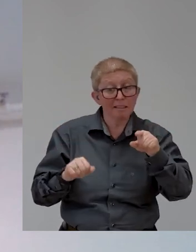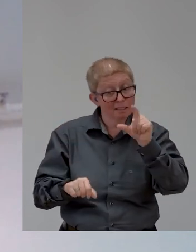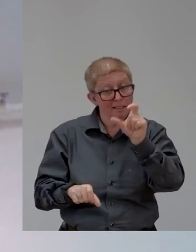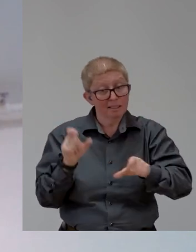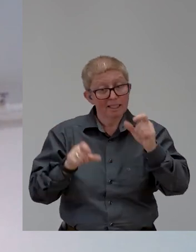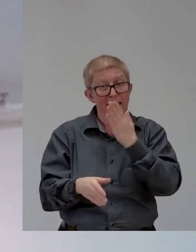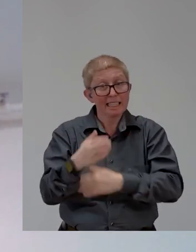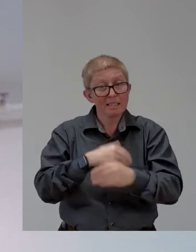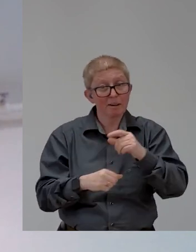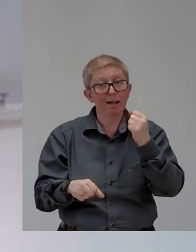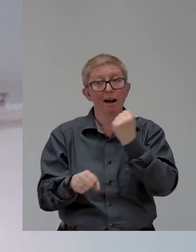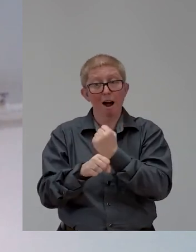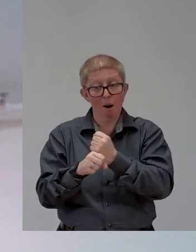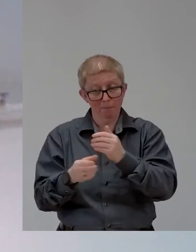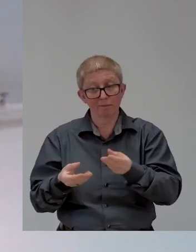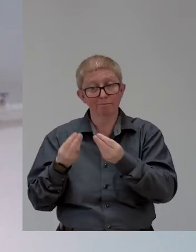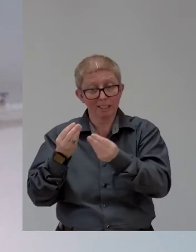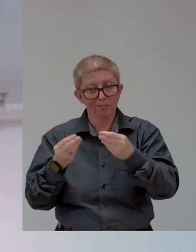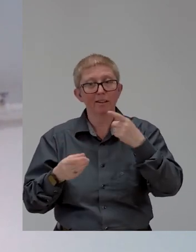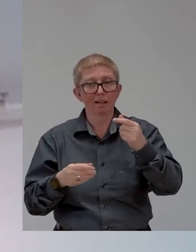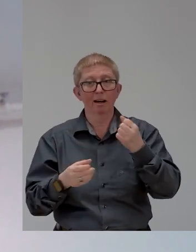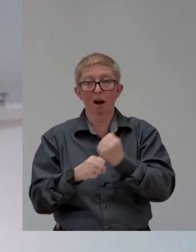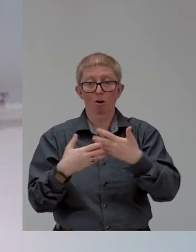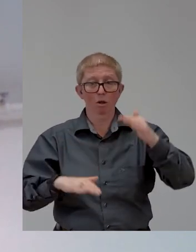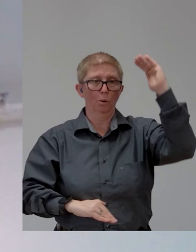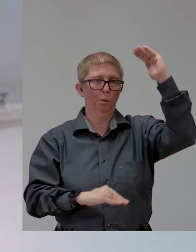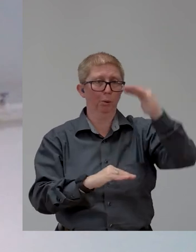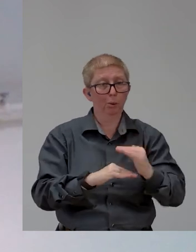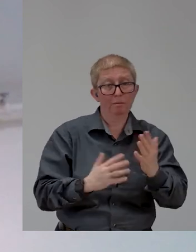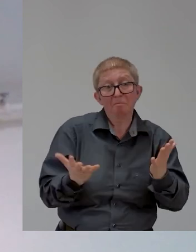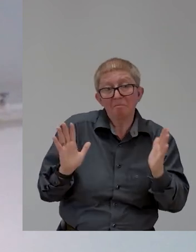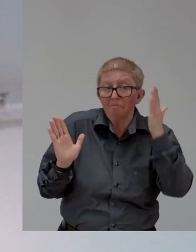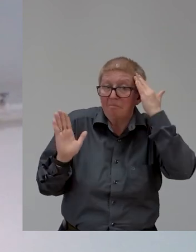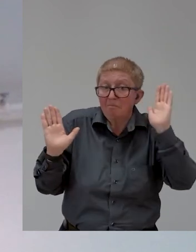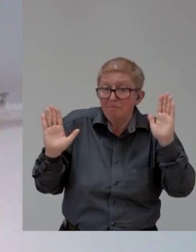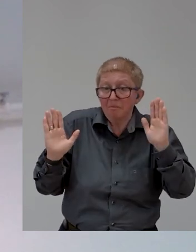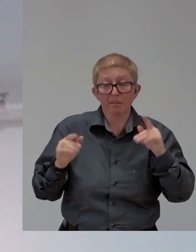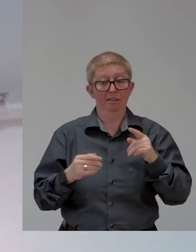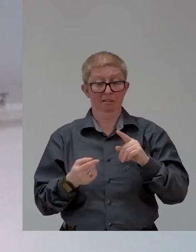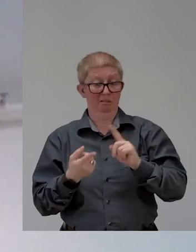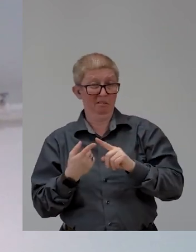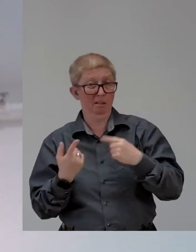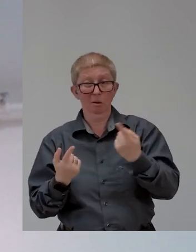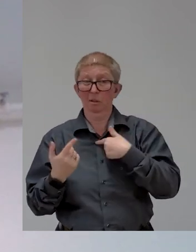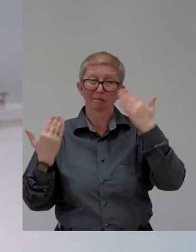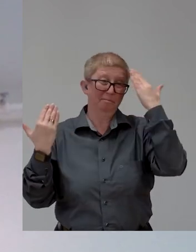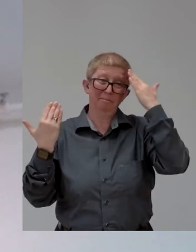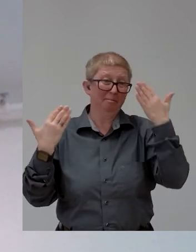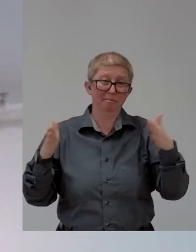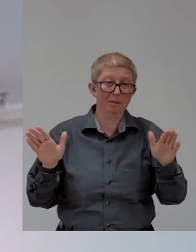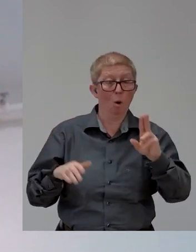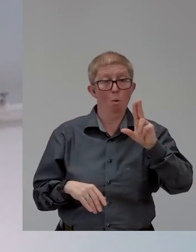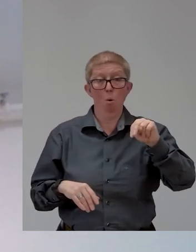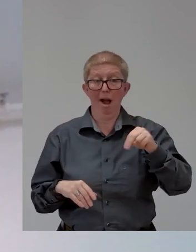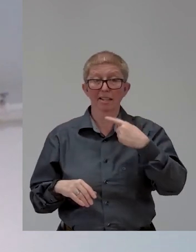the evolving Business and Human Rights Treaty, which would come from the UN, will actually and overtly include disability.